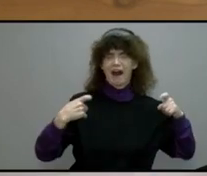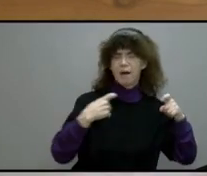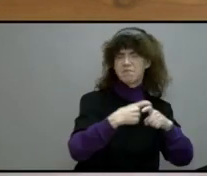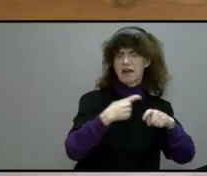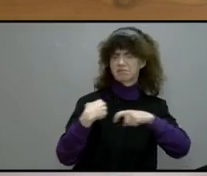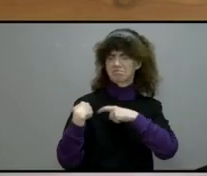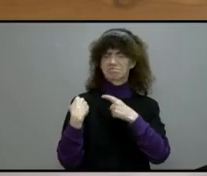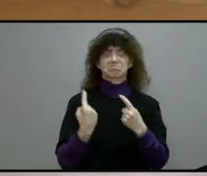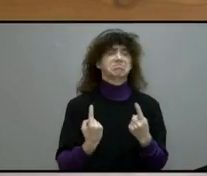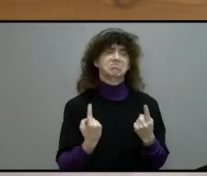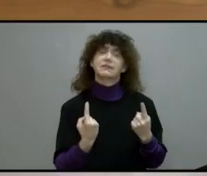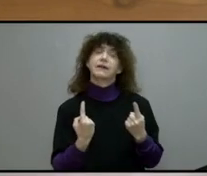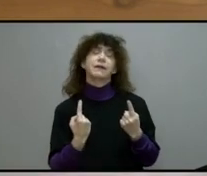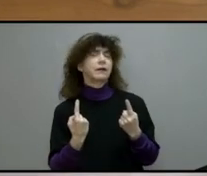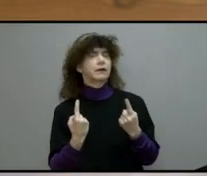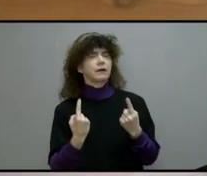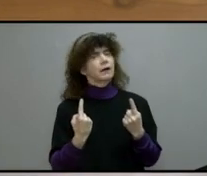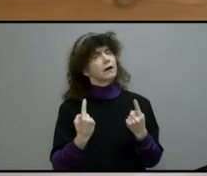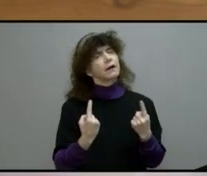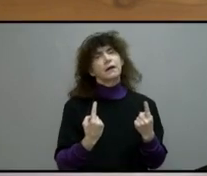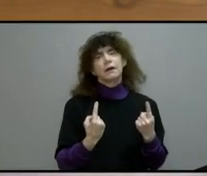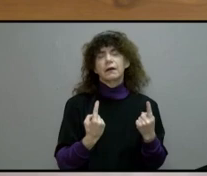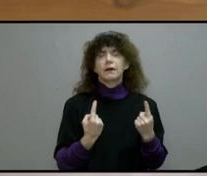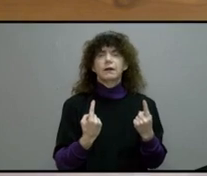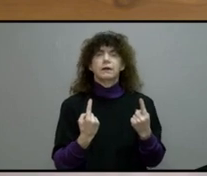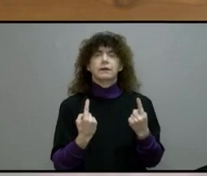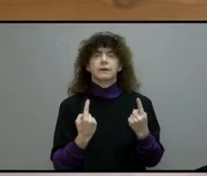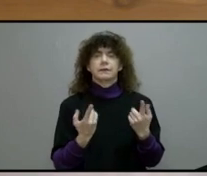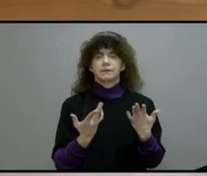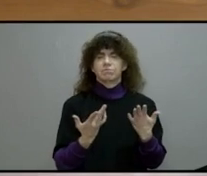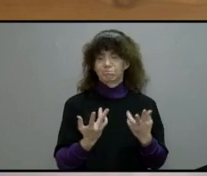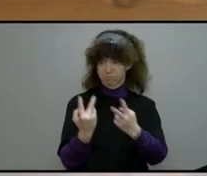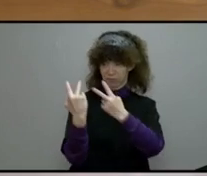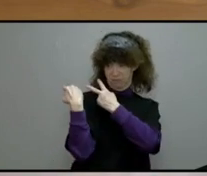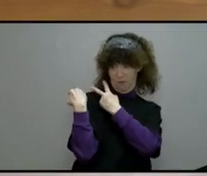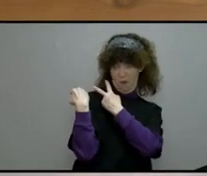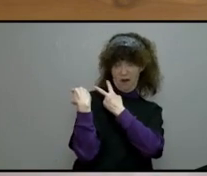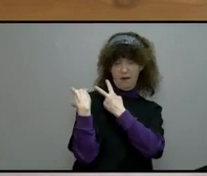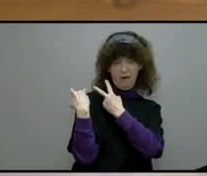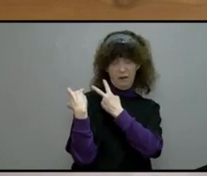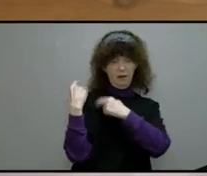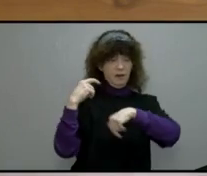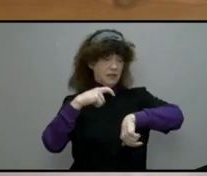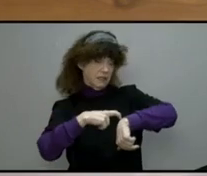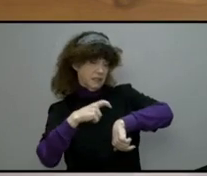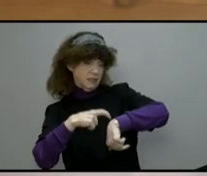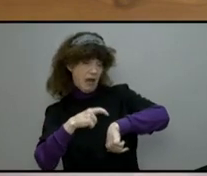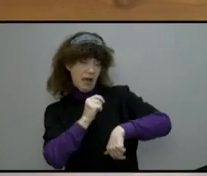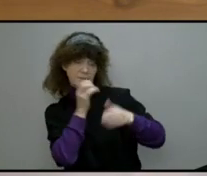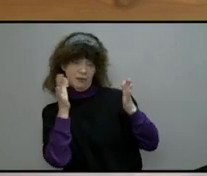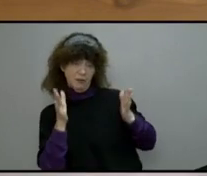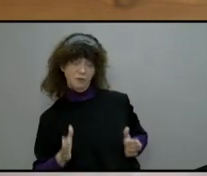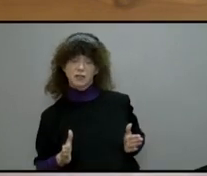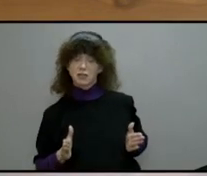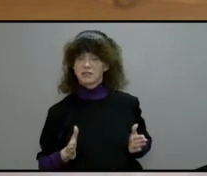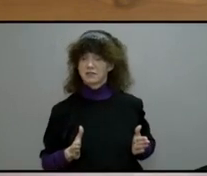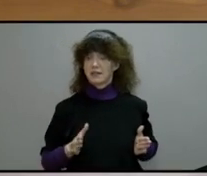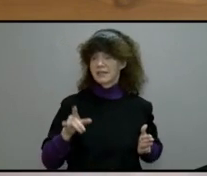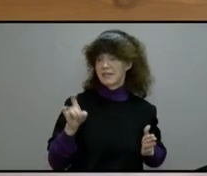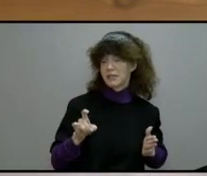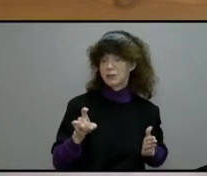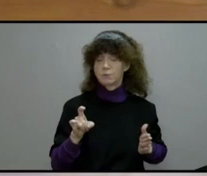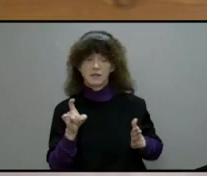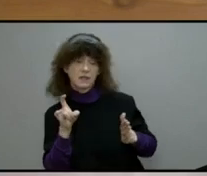We must ask ourselves whether there was ever a time when Christians had to exercise more